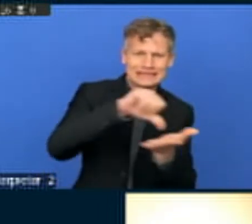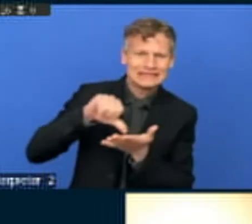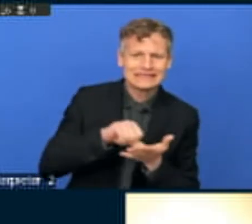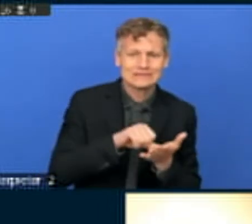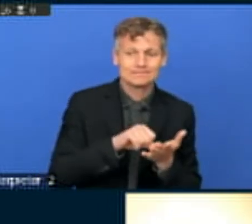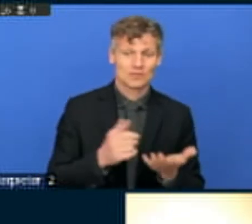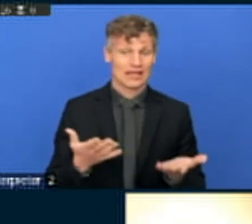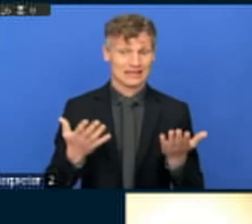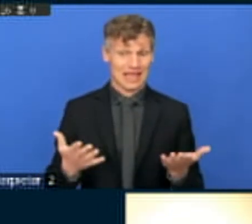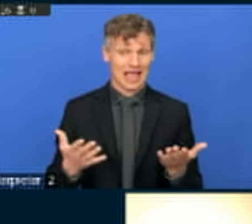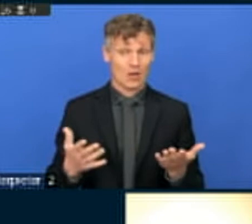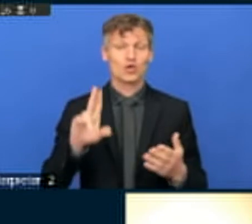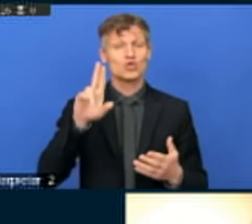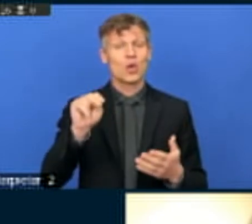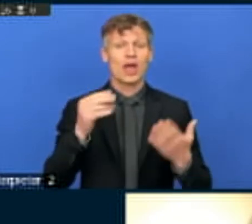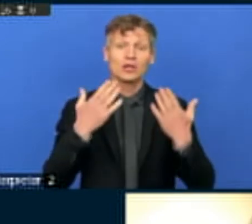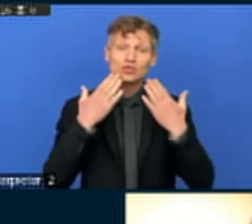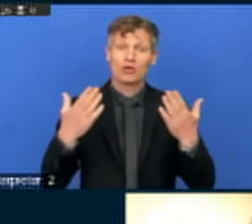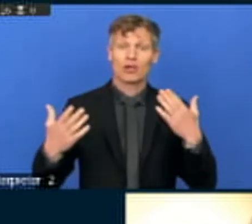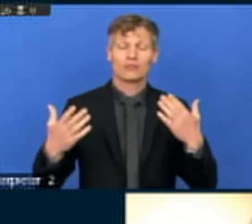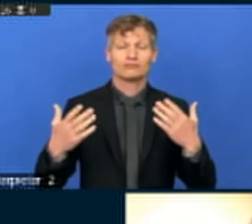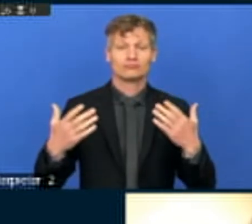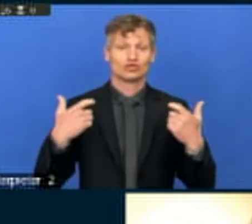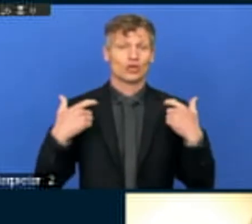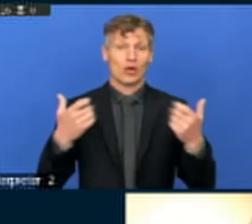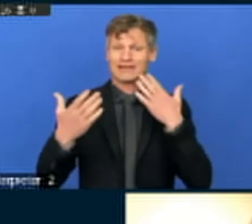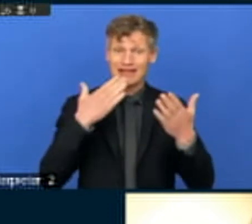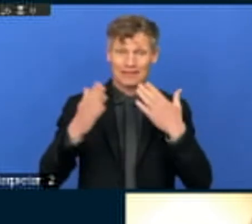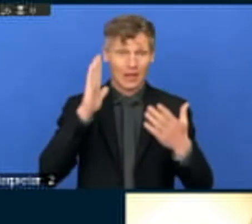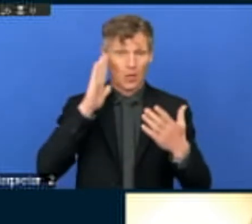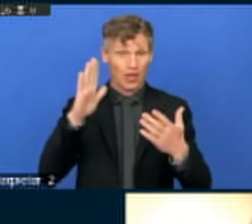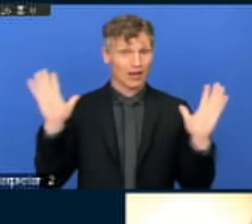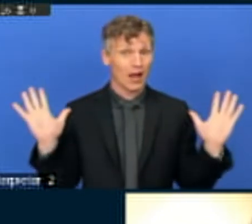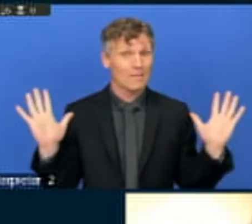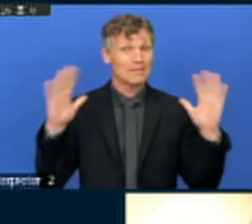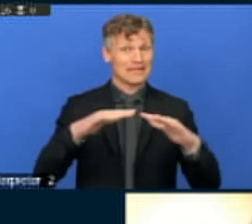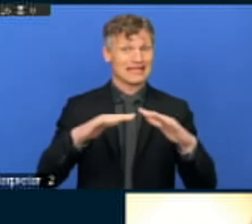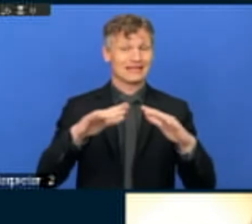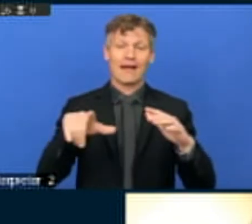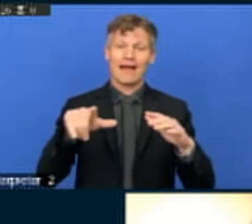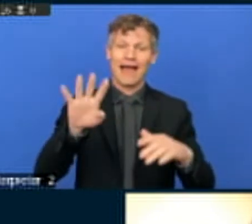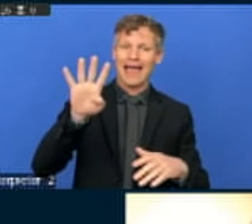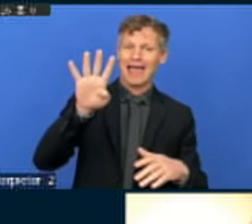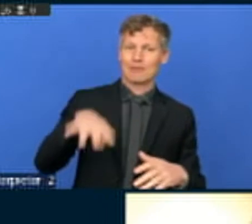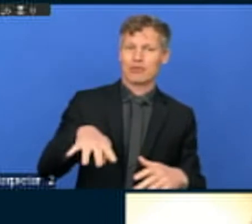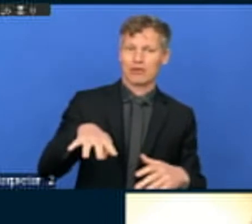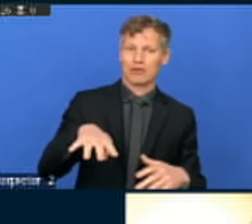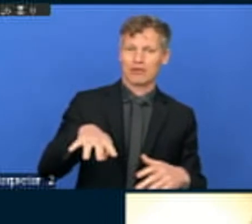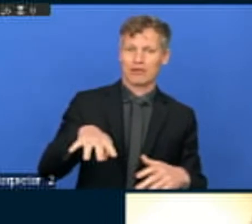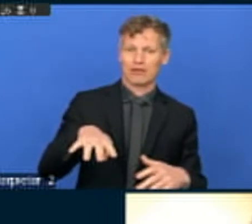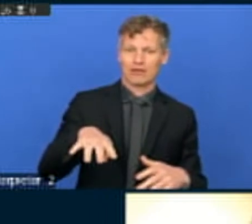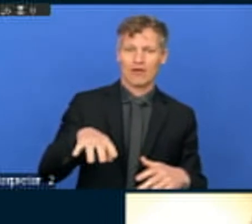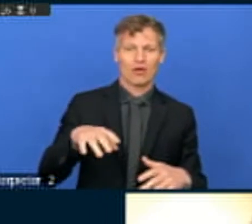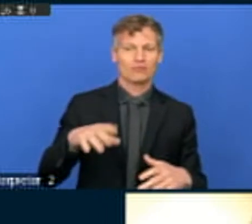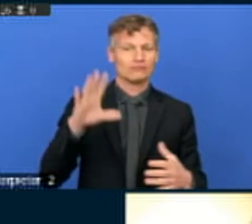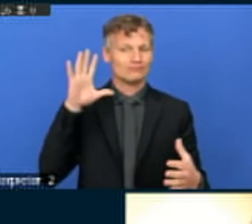of sustainable urbanization. Clearly, this is a testimony to the importance of the agenda and to all of us, and